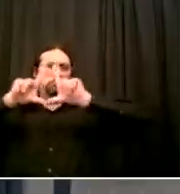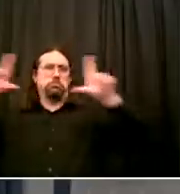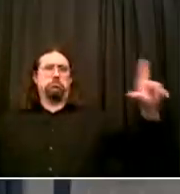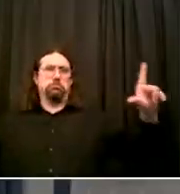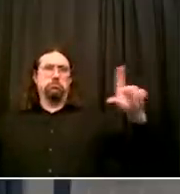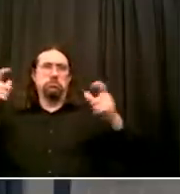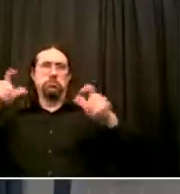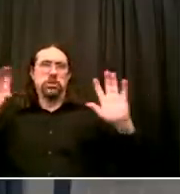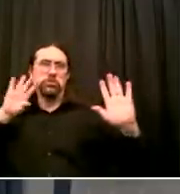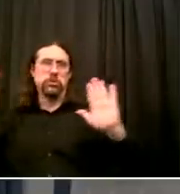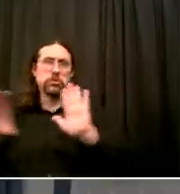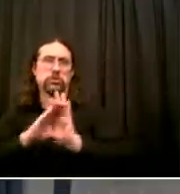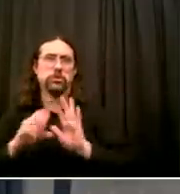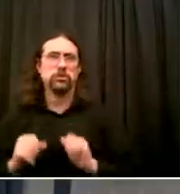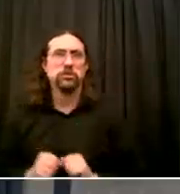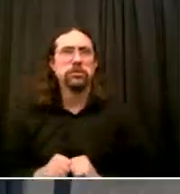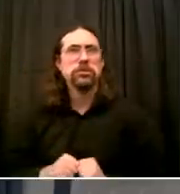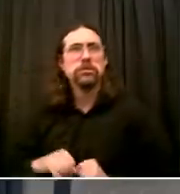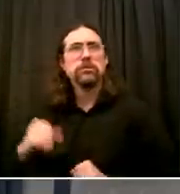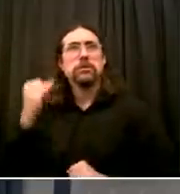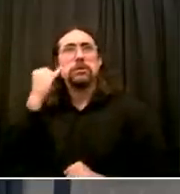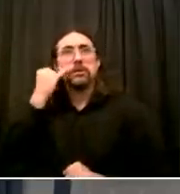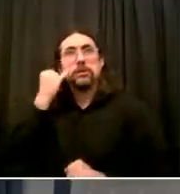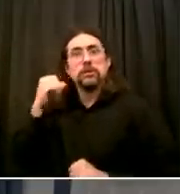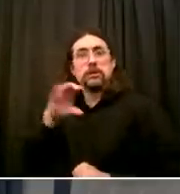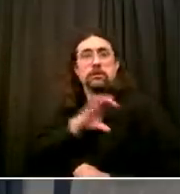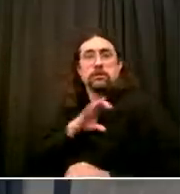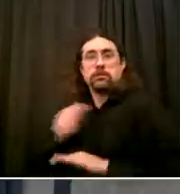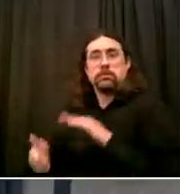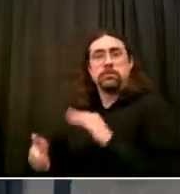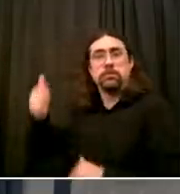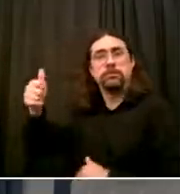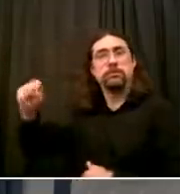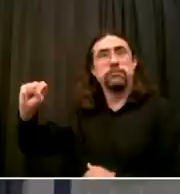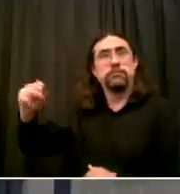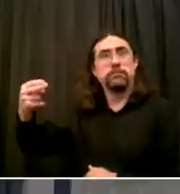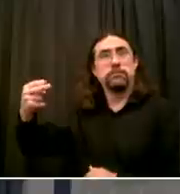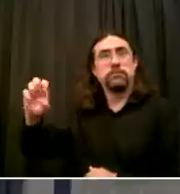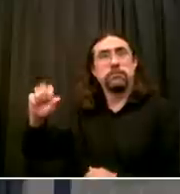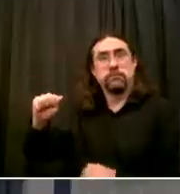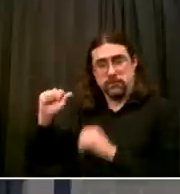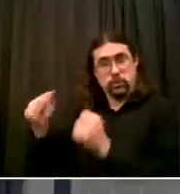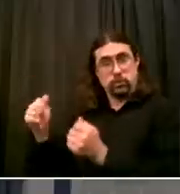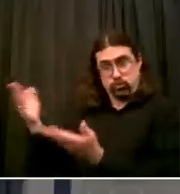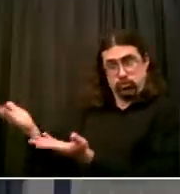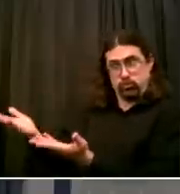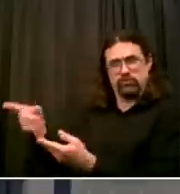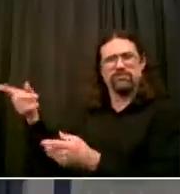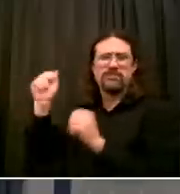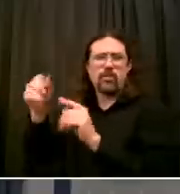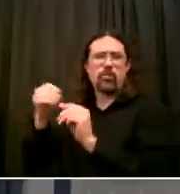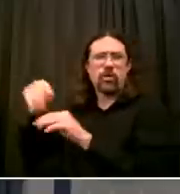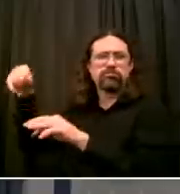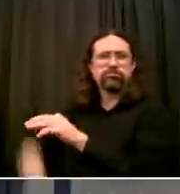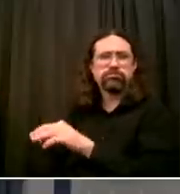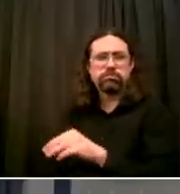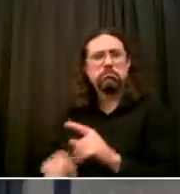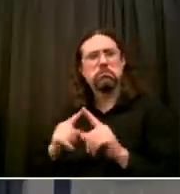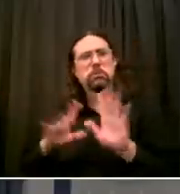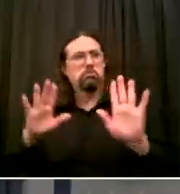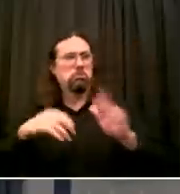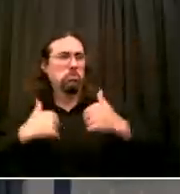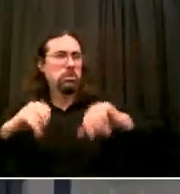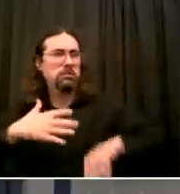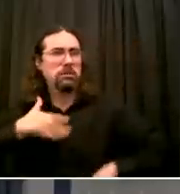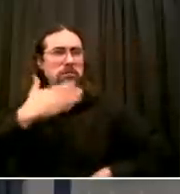as he and I discussed it in recent days It is so consistent with everything that I have heard him say going back to